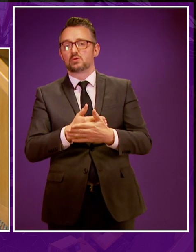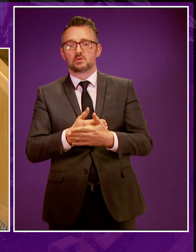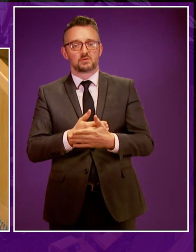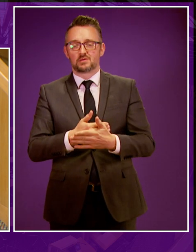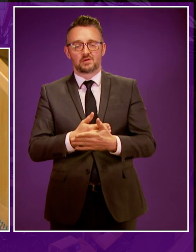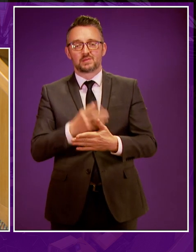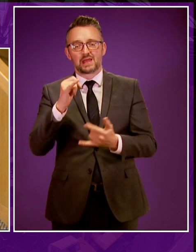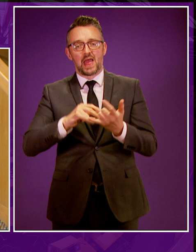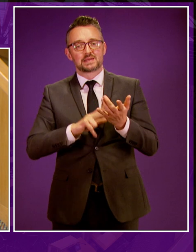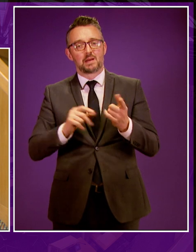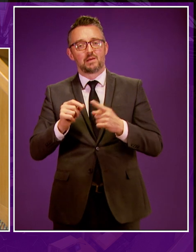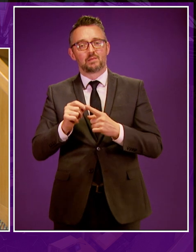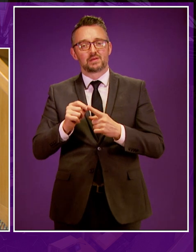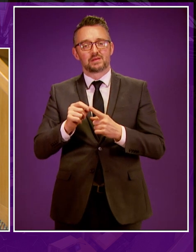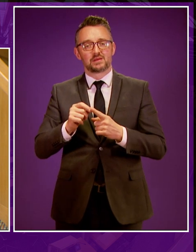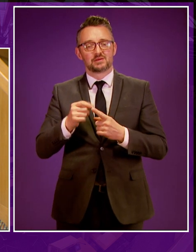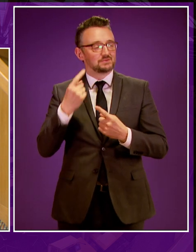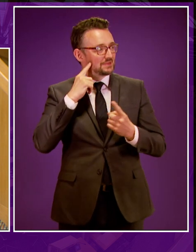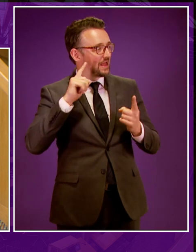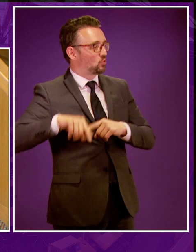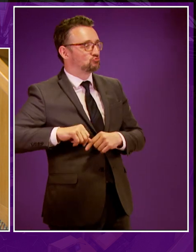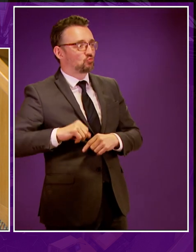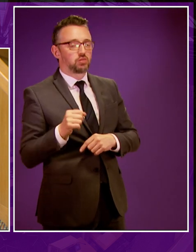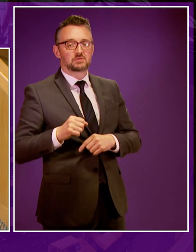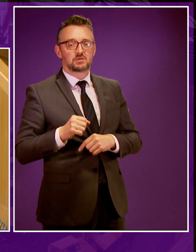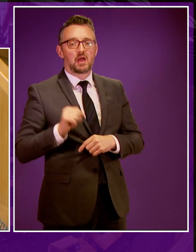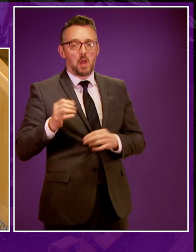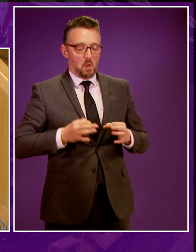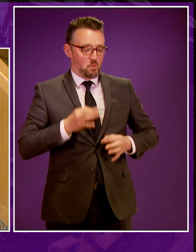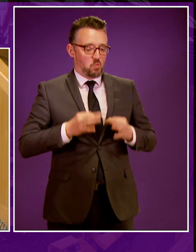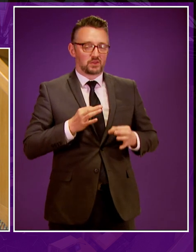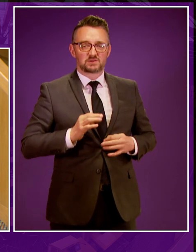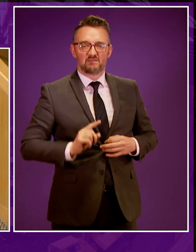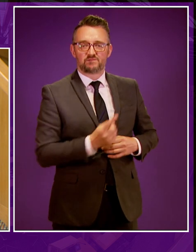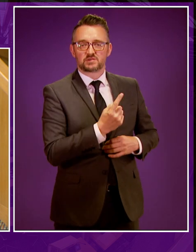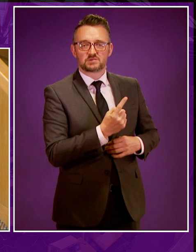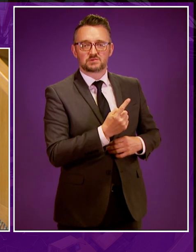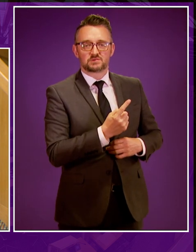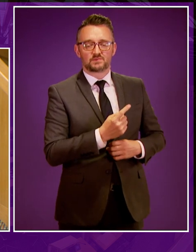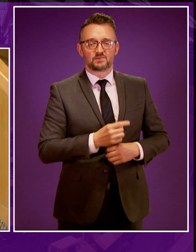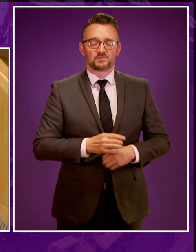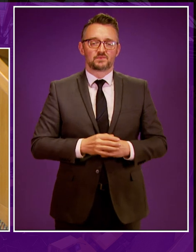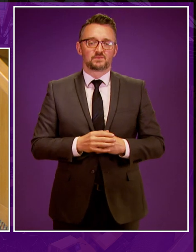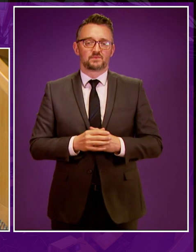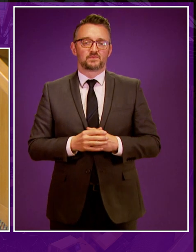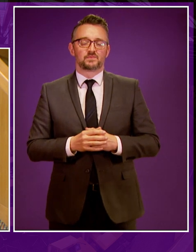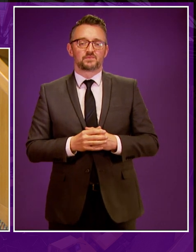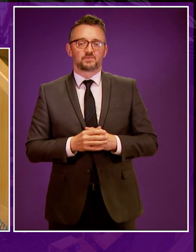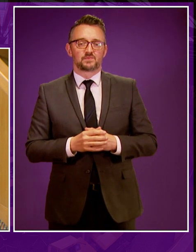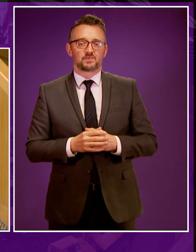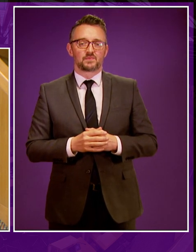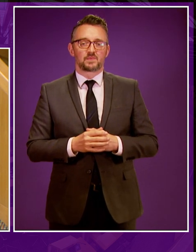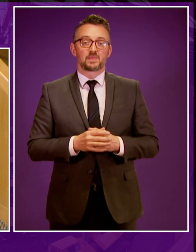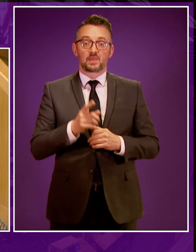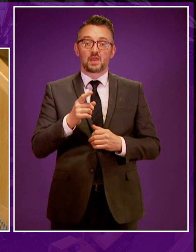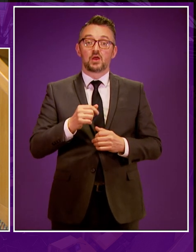instead, the SNP have turned their backs on Scotland and put their own political agenda ahead of scientific evidence. Now, not only